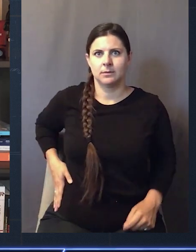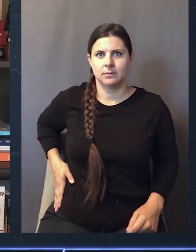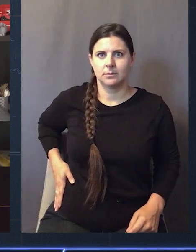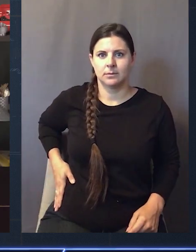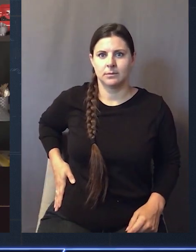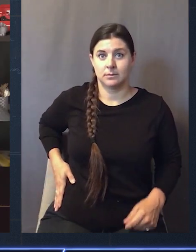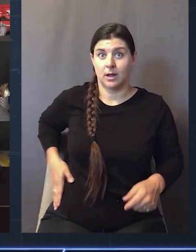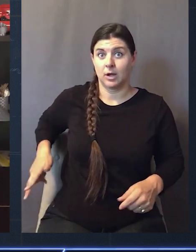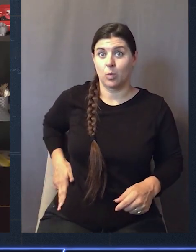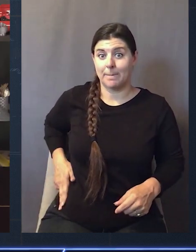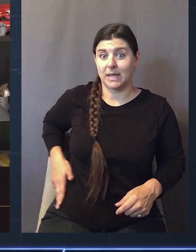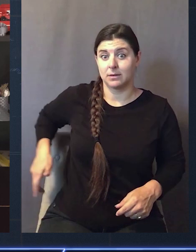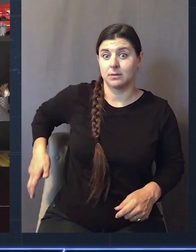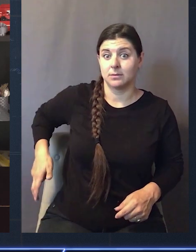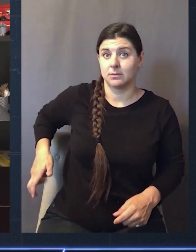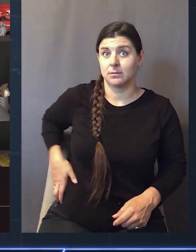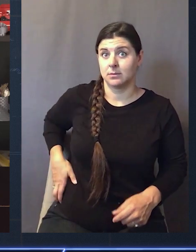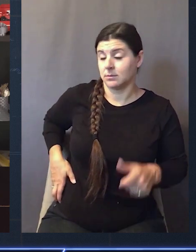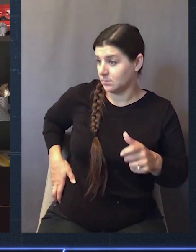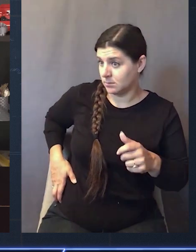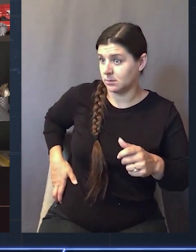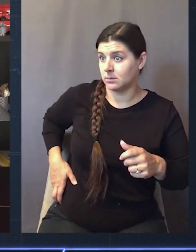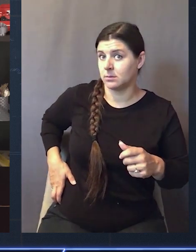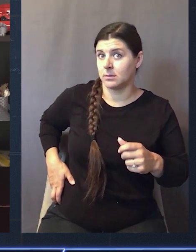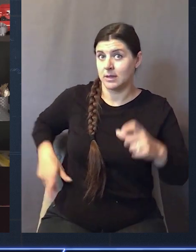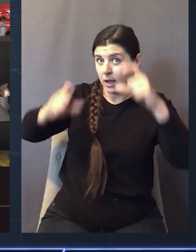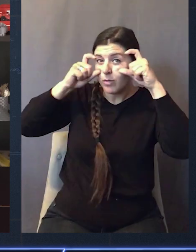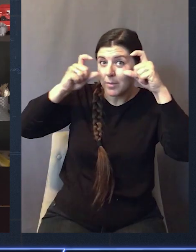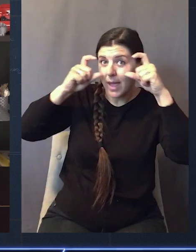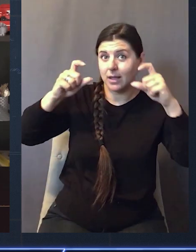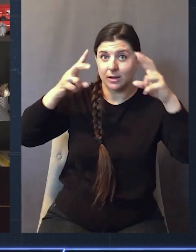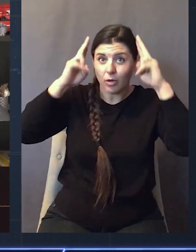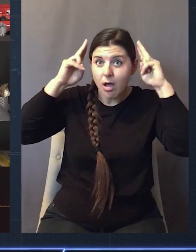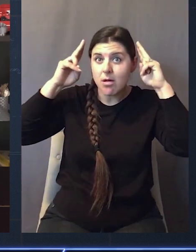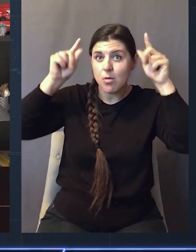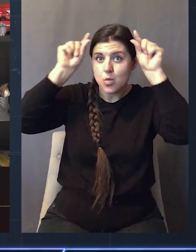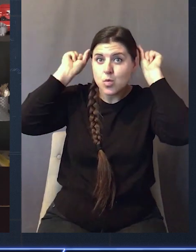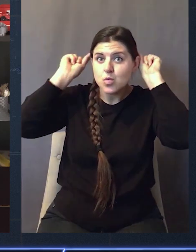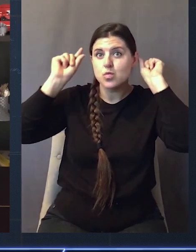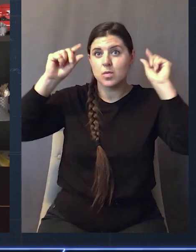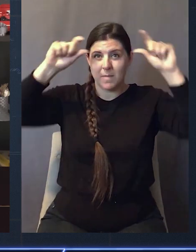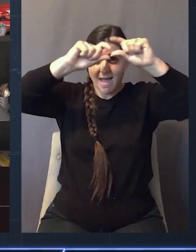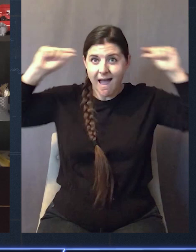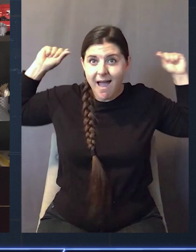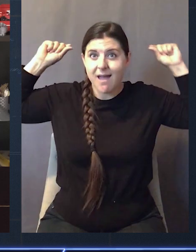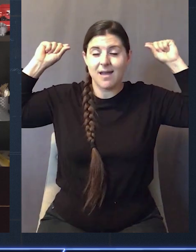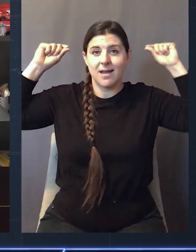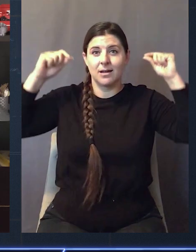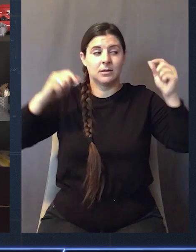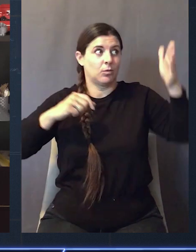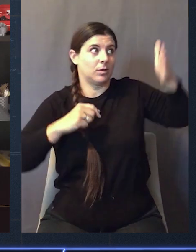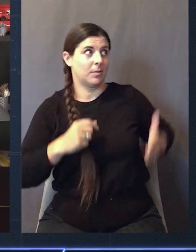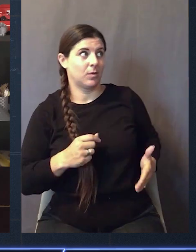central casting. He's got his hand on the butt of his weapon as he approaches my SUV. He's got his Ray-Bans. He's got his crew cut. He's got